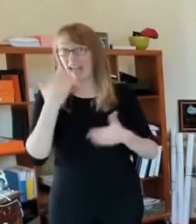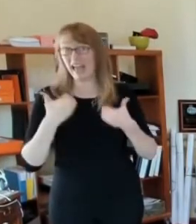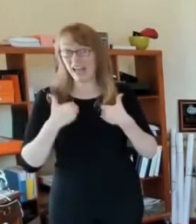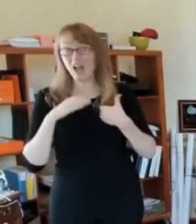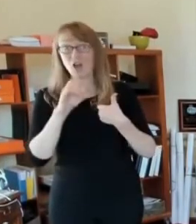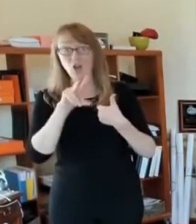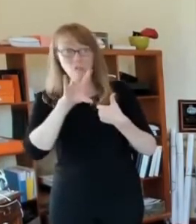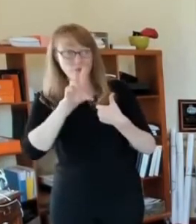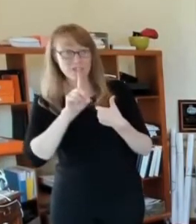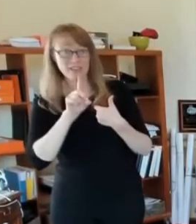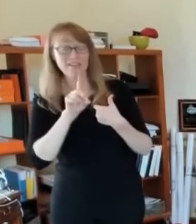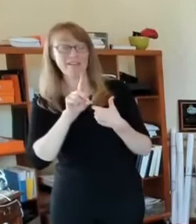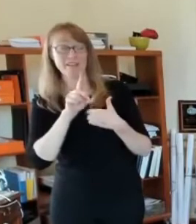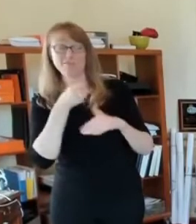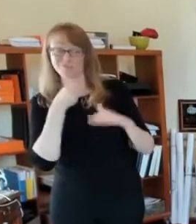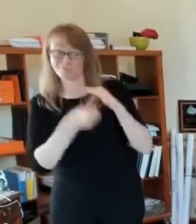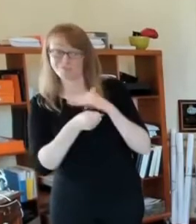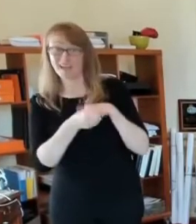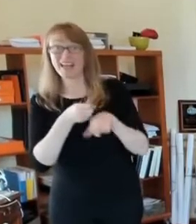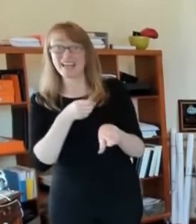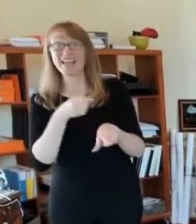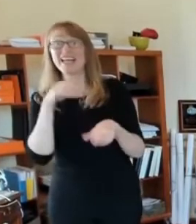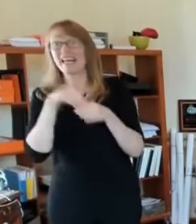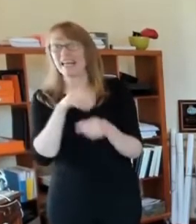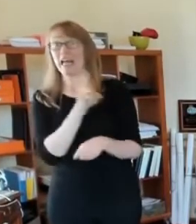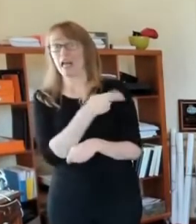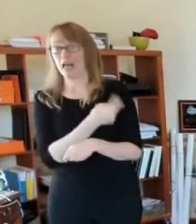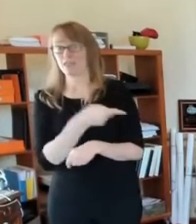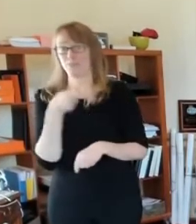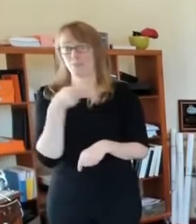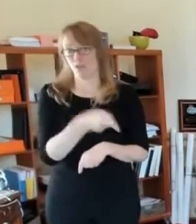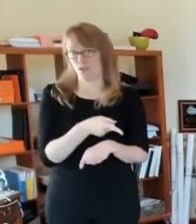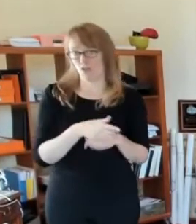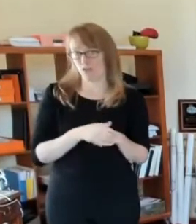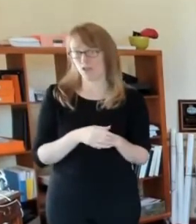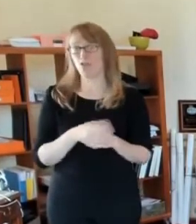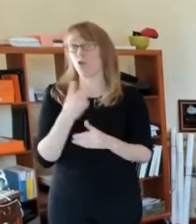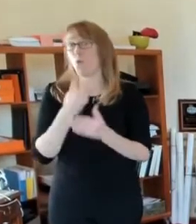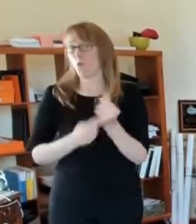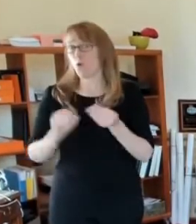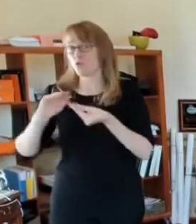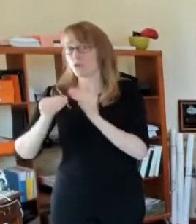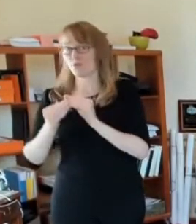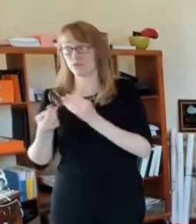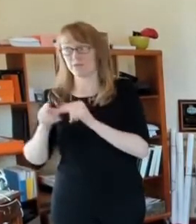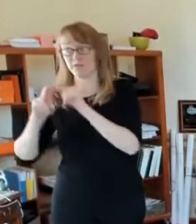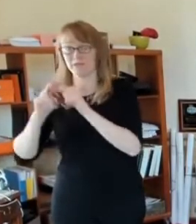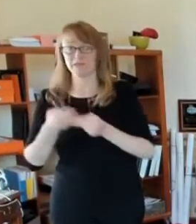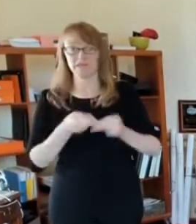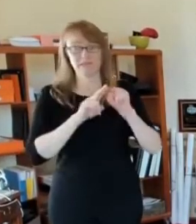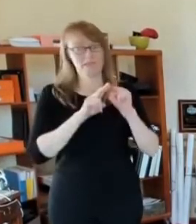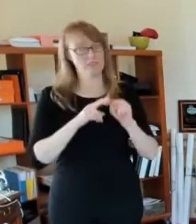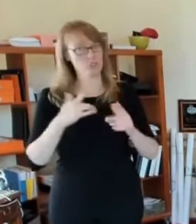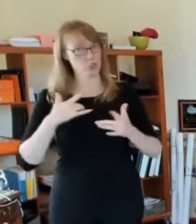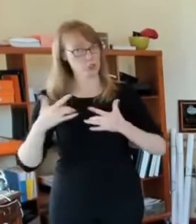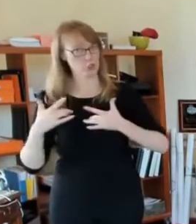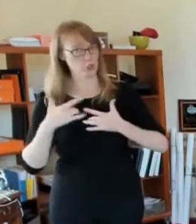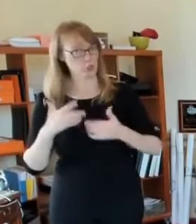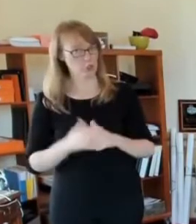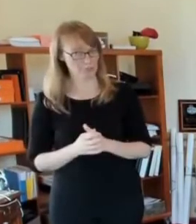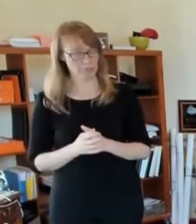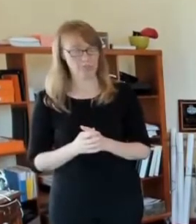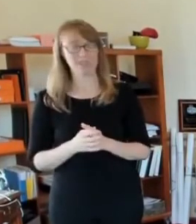about this. Uh, the numbers today. Uh, these are the cases yesterday. We